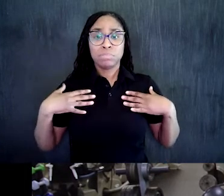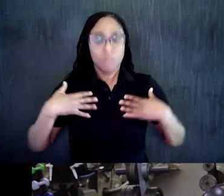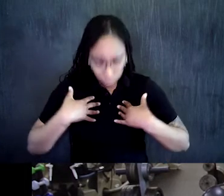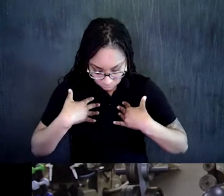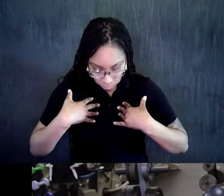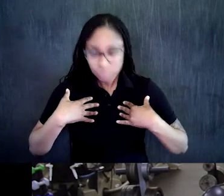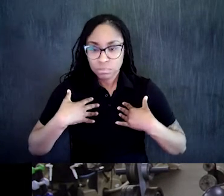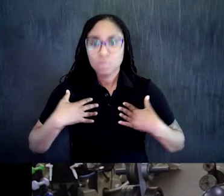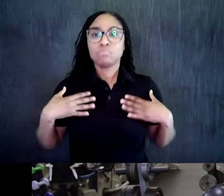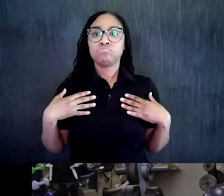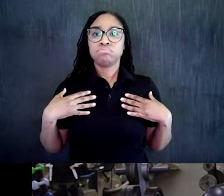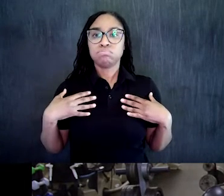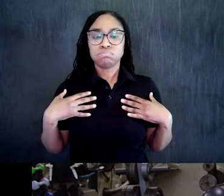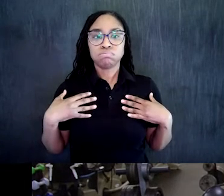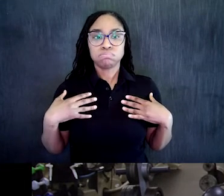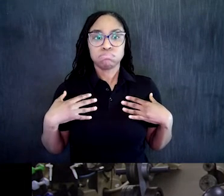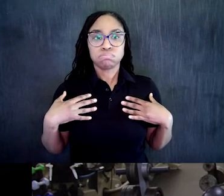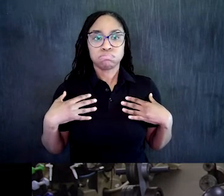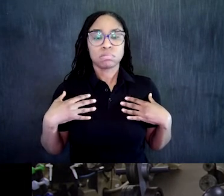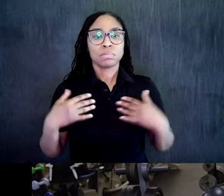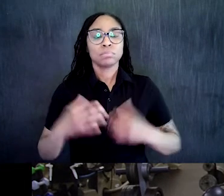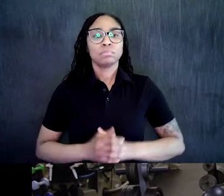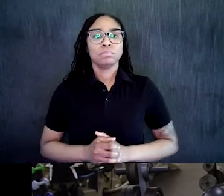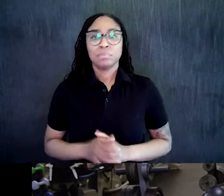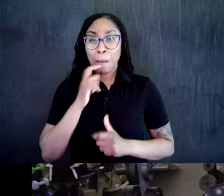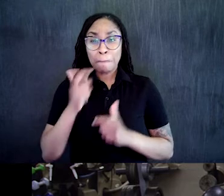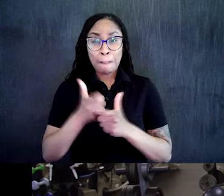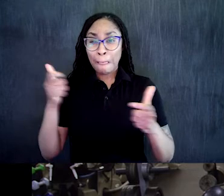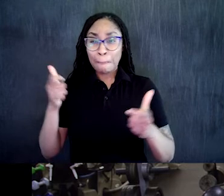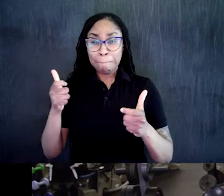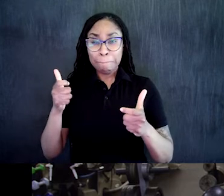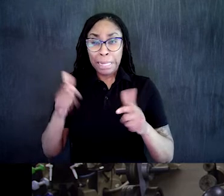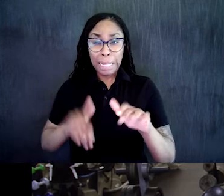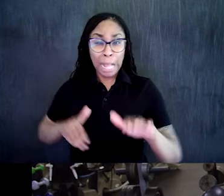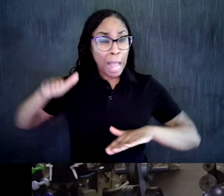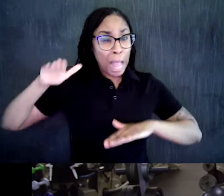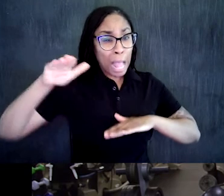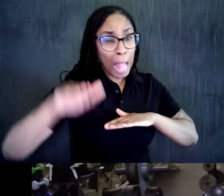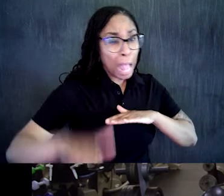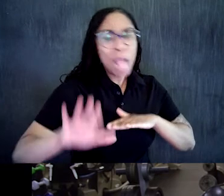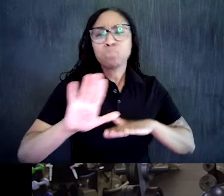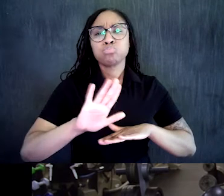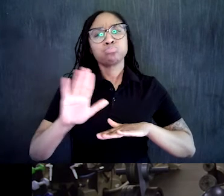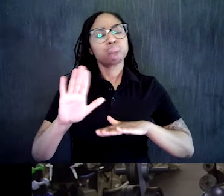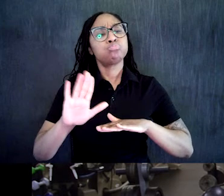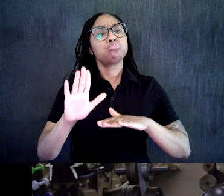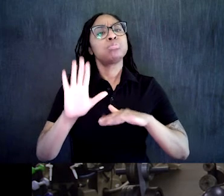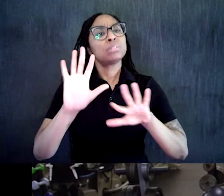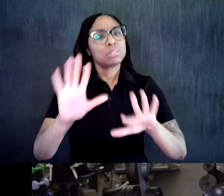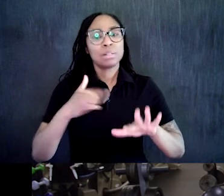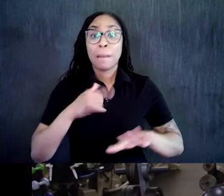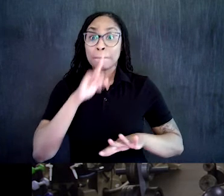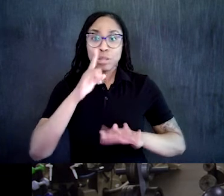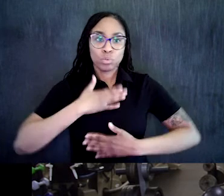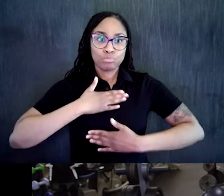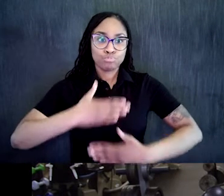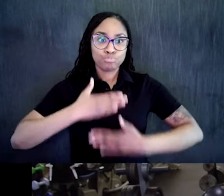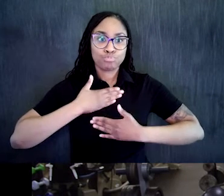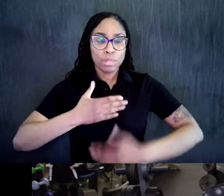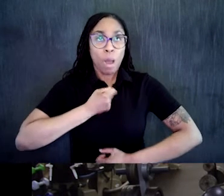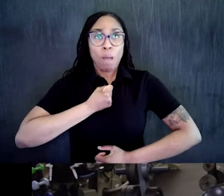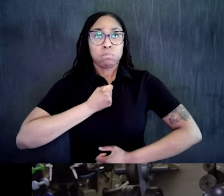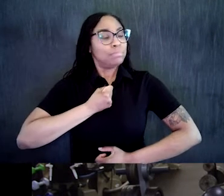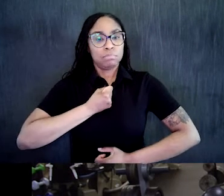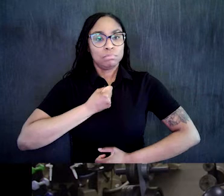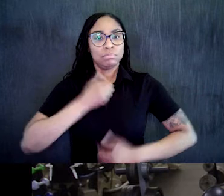back forward. If you prefer not to step back in, you can leave it there and then just go up and down from that position. So I'll show you what that looks like from